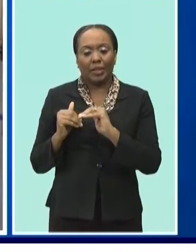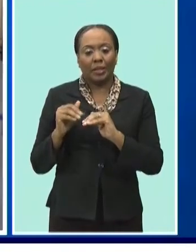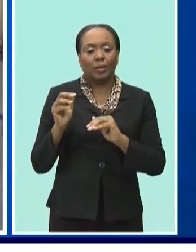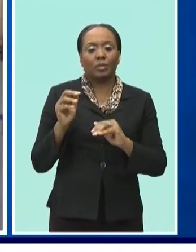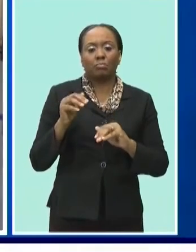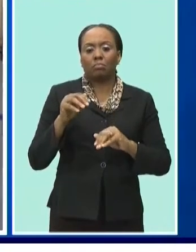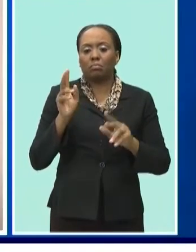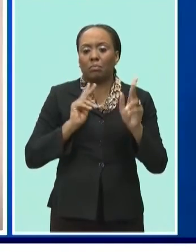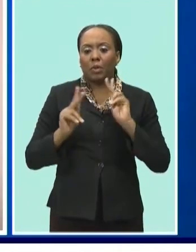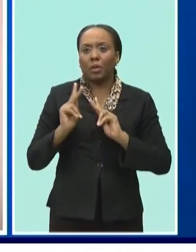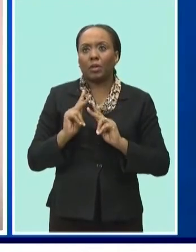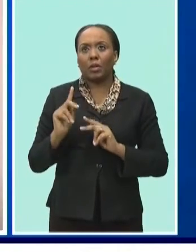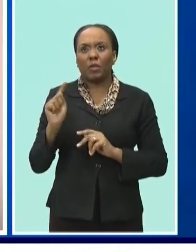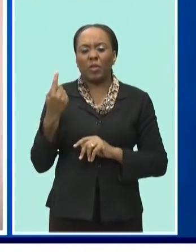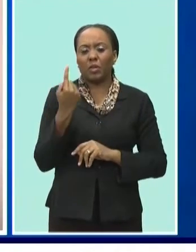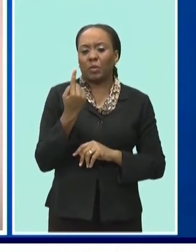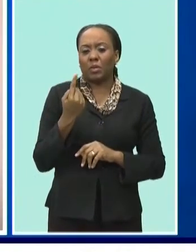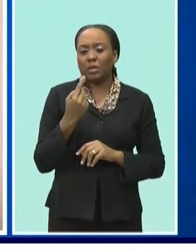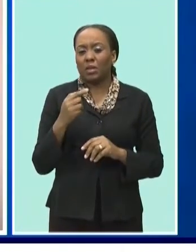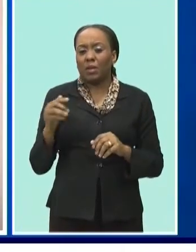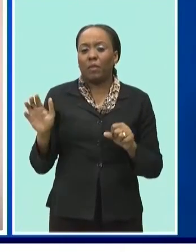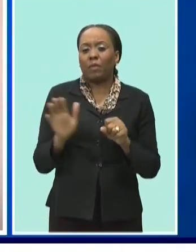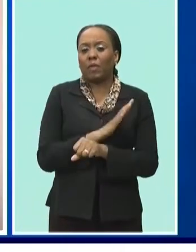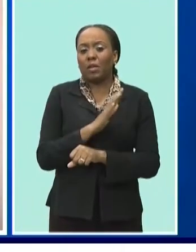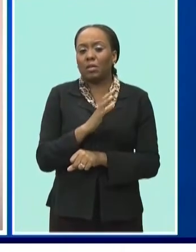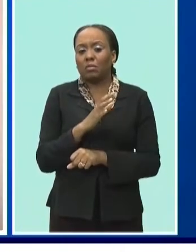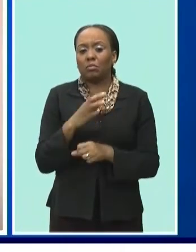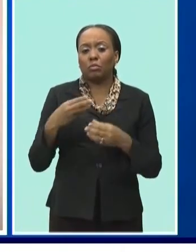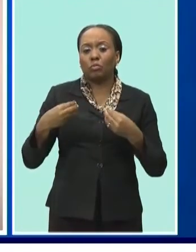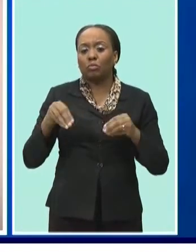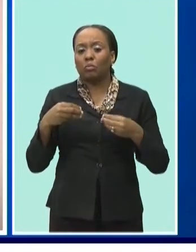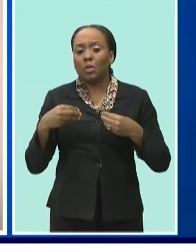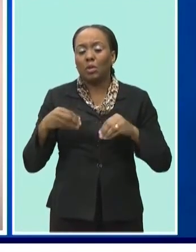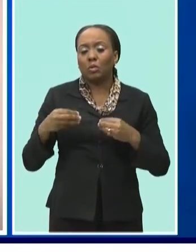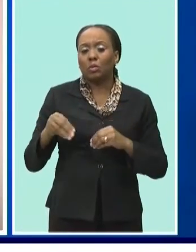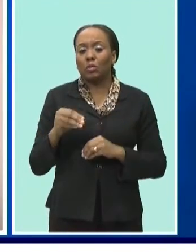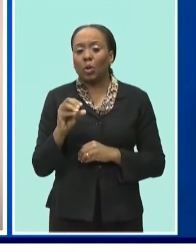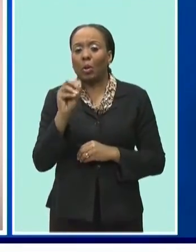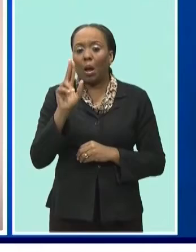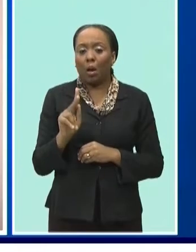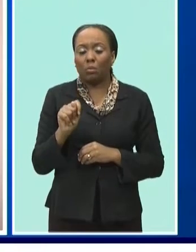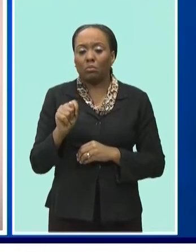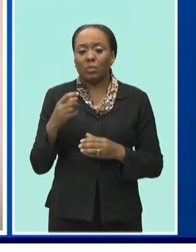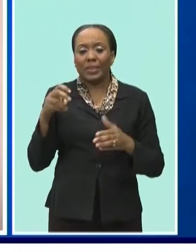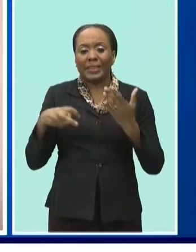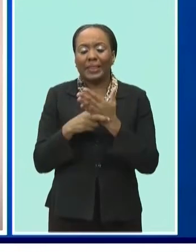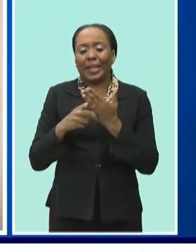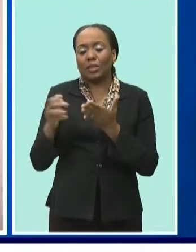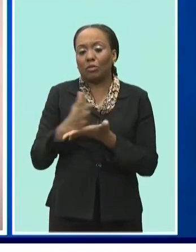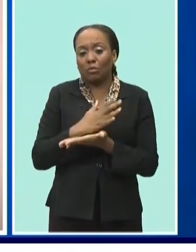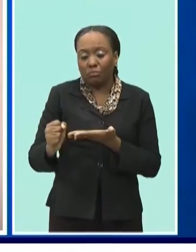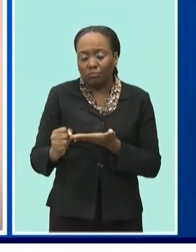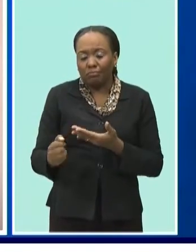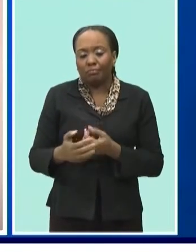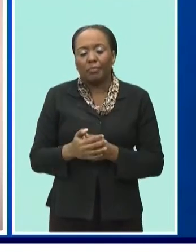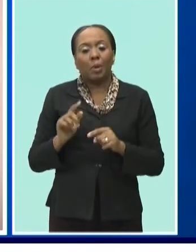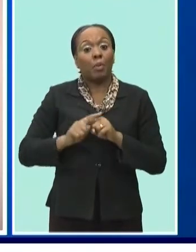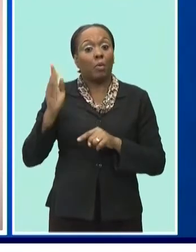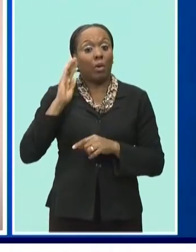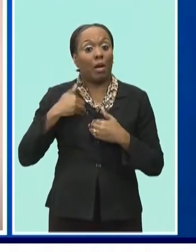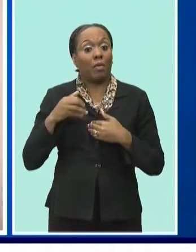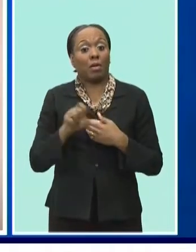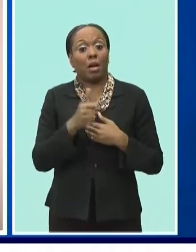Our first one is totally sold out but we have two more during the actual week of Oystens. So we have that. We also have our